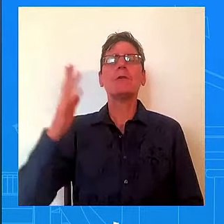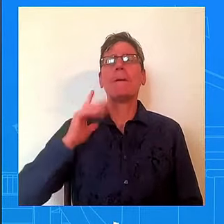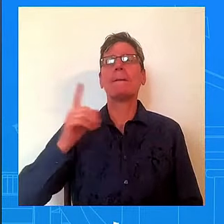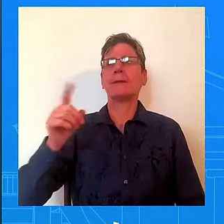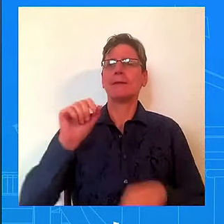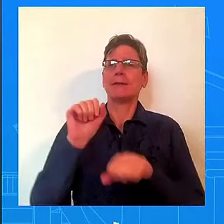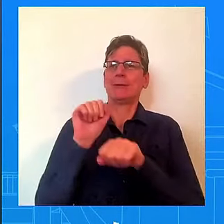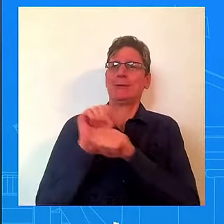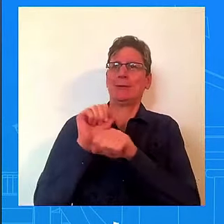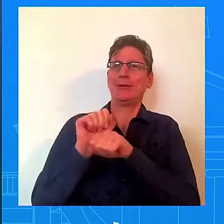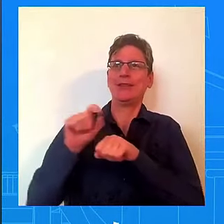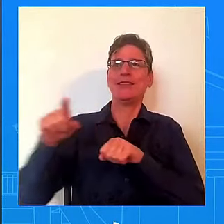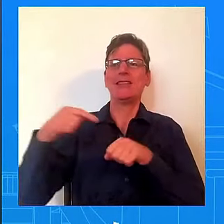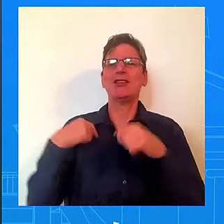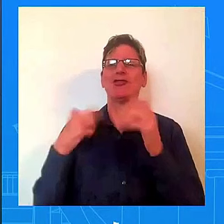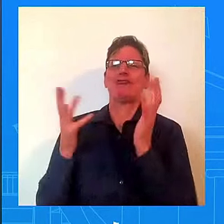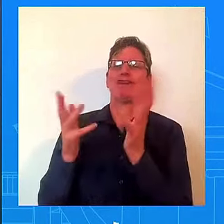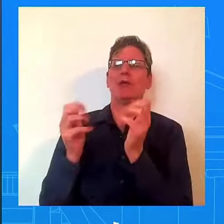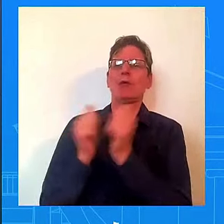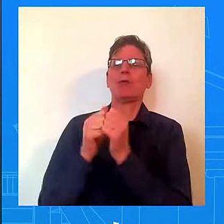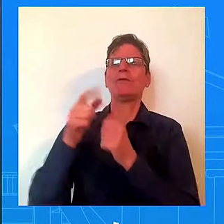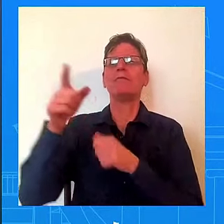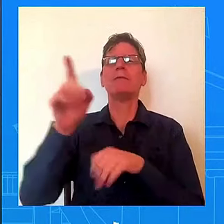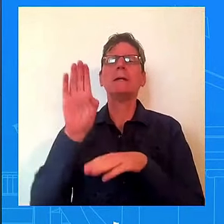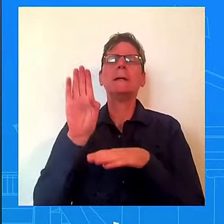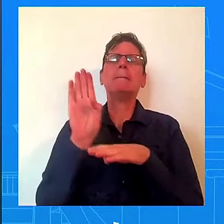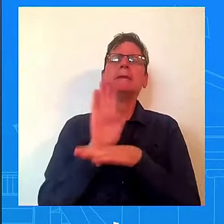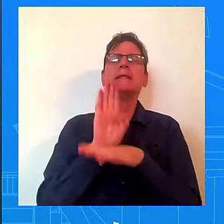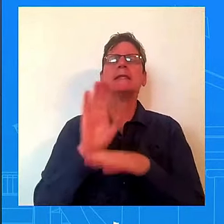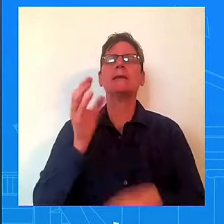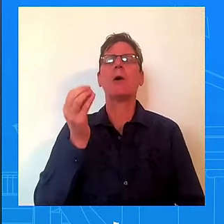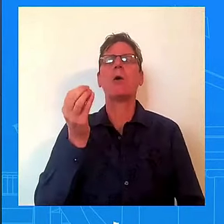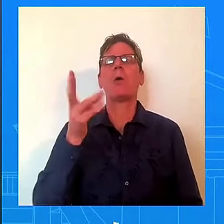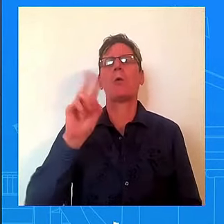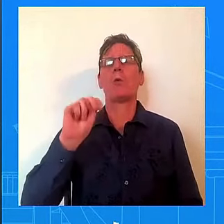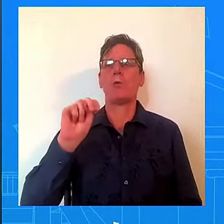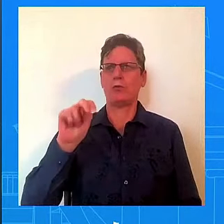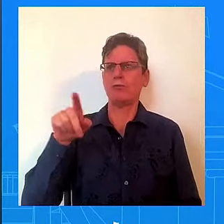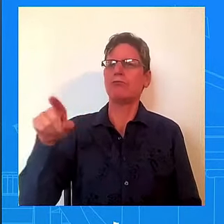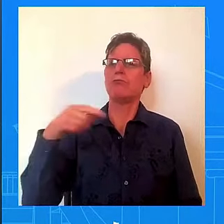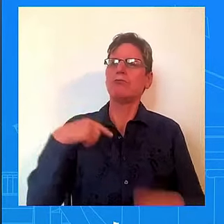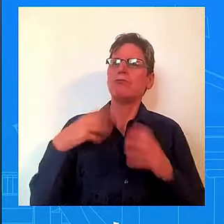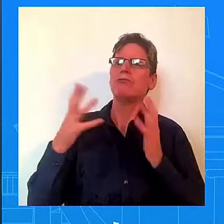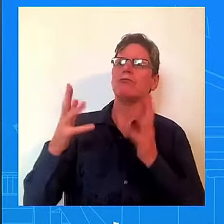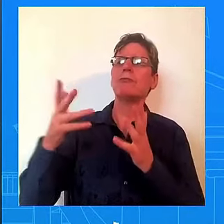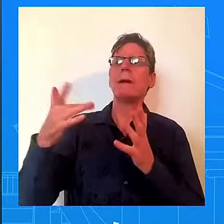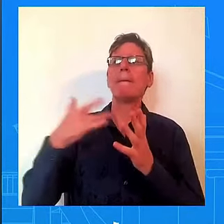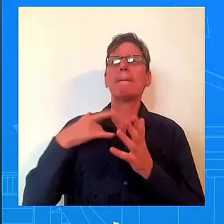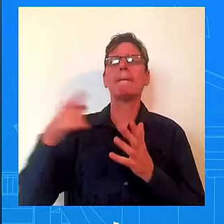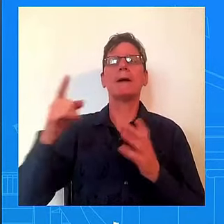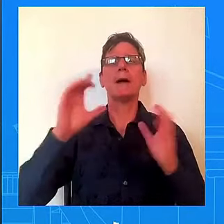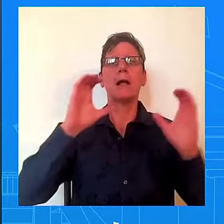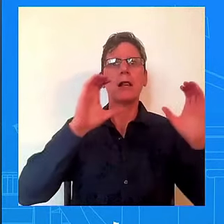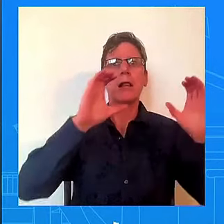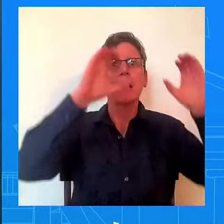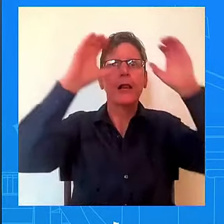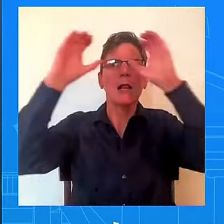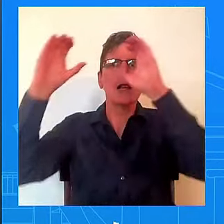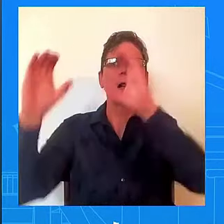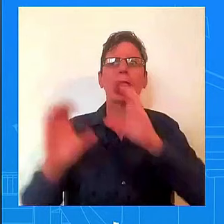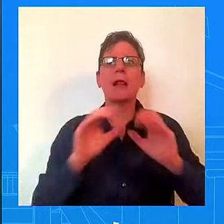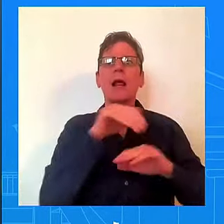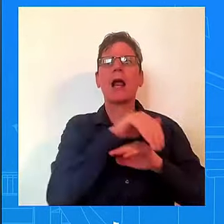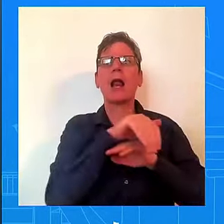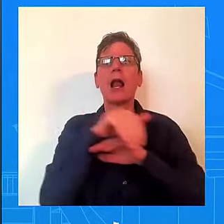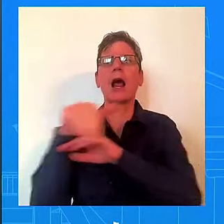and I always ask them the same question. What keeps you up at night? The most frequent response I hear these days is workforce. We have a workforce